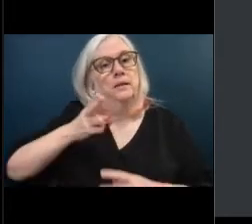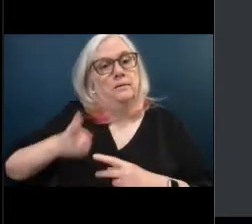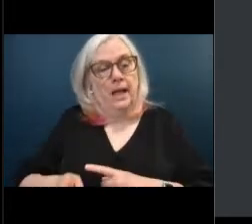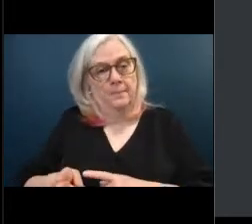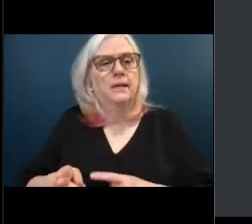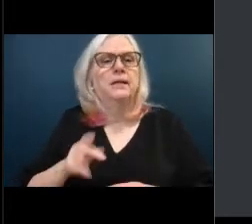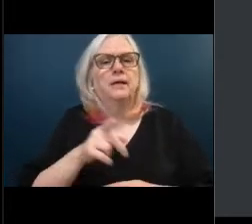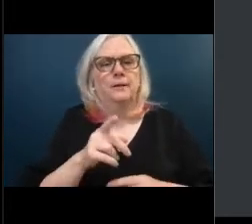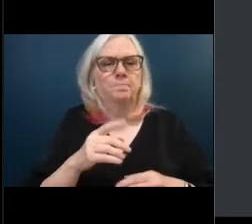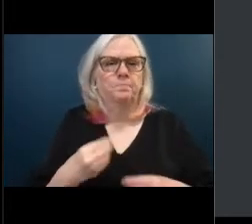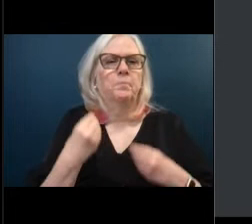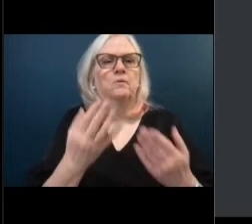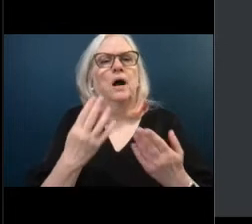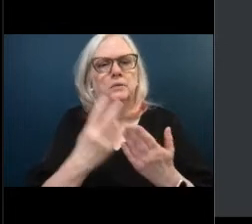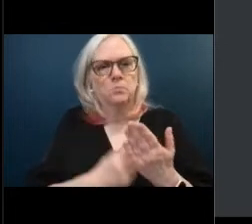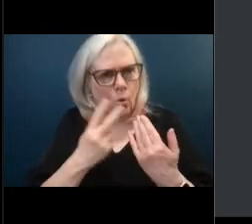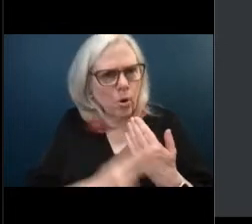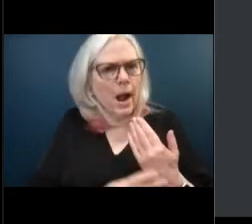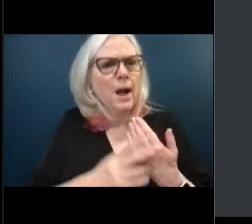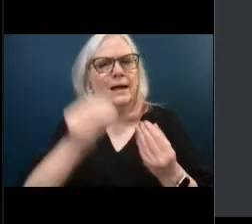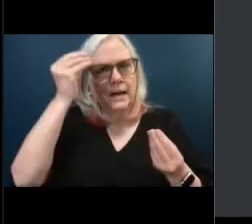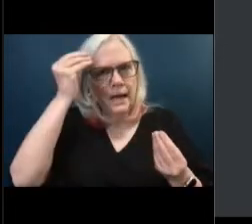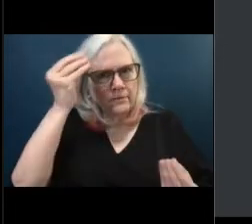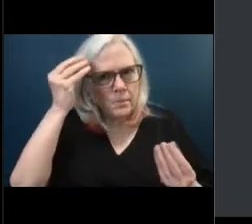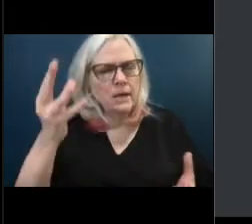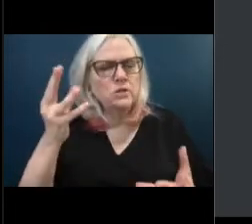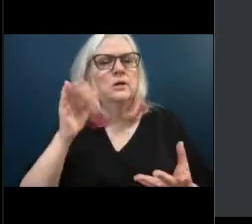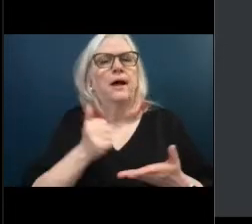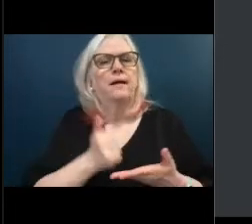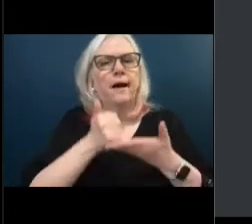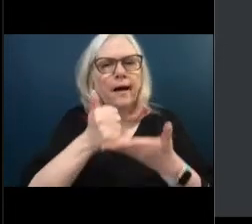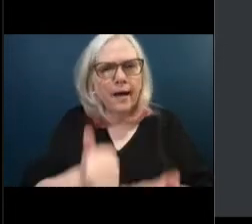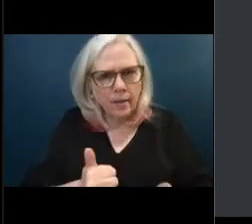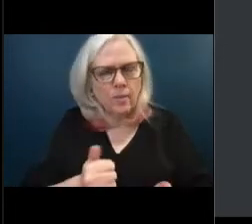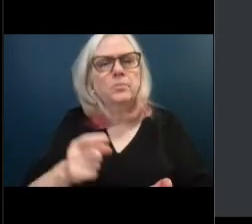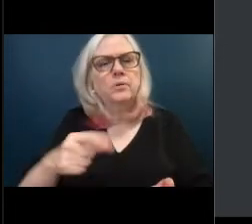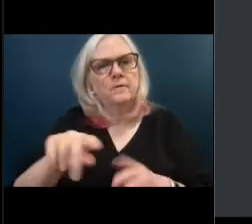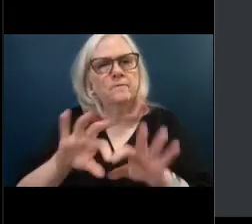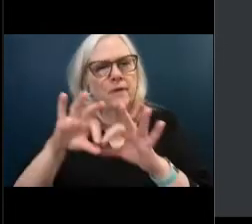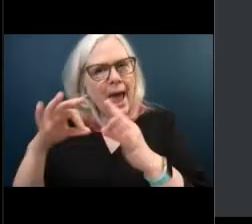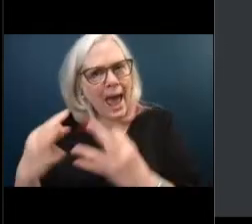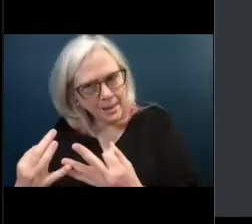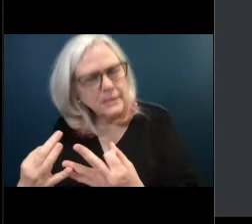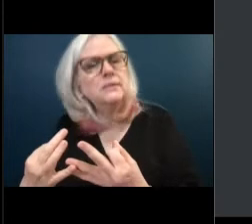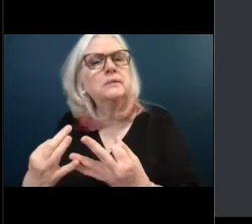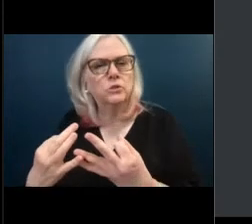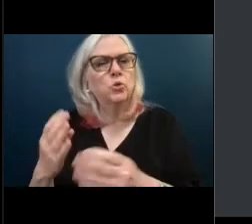gives families the tools and information that can improve their financial future. And whereas Habitat for Humanity maintains